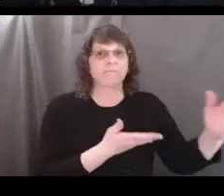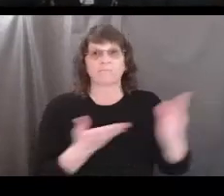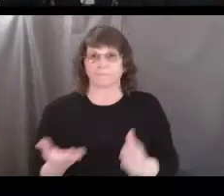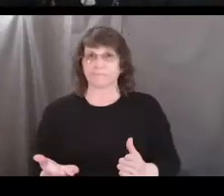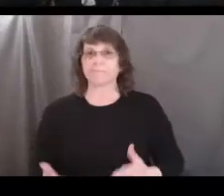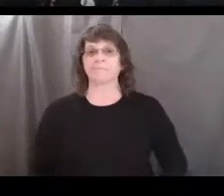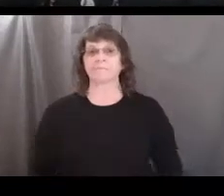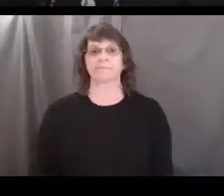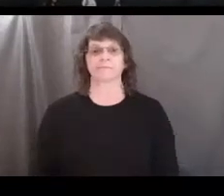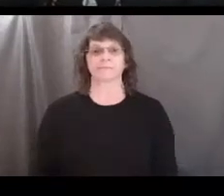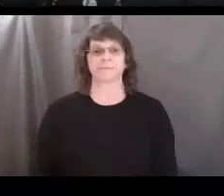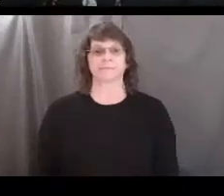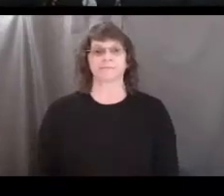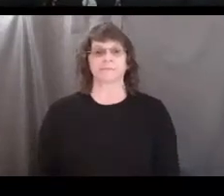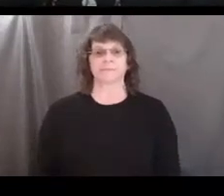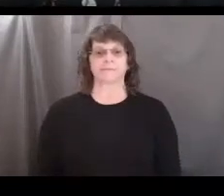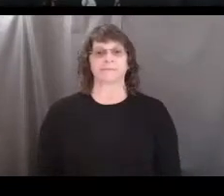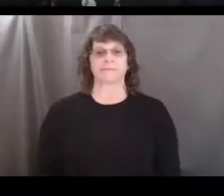that.